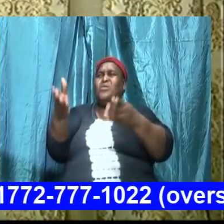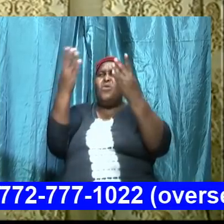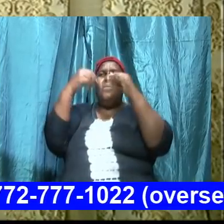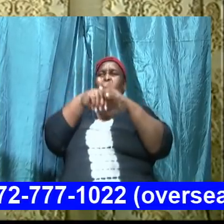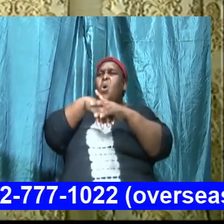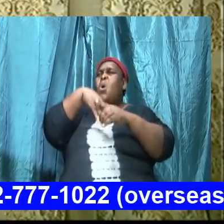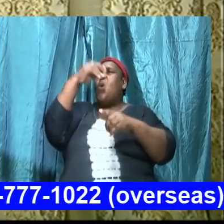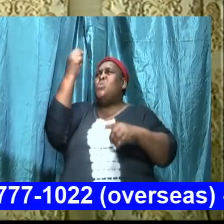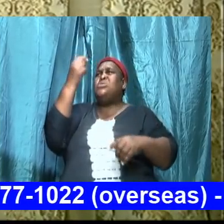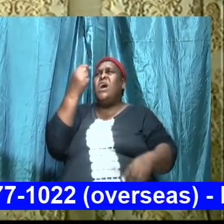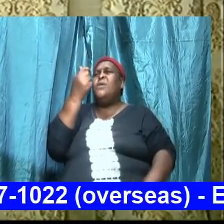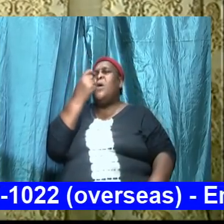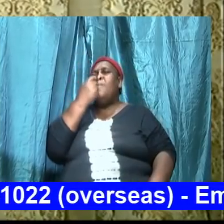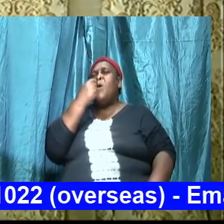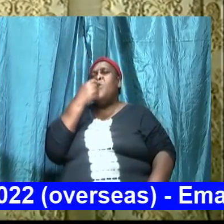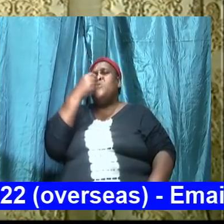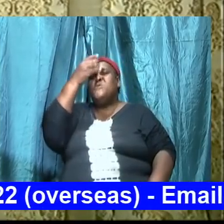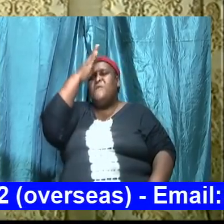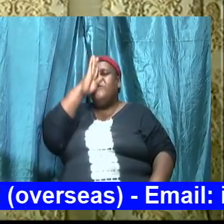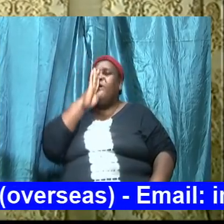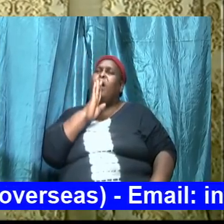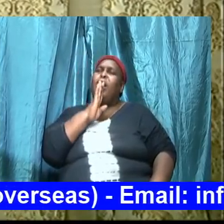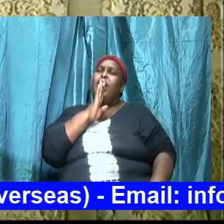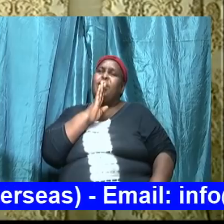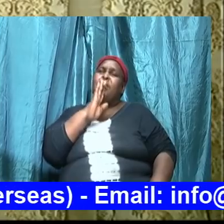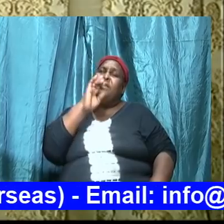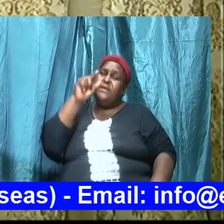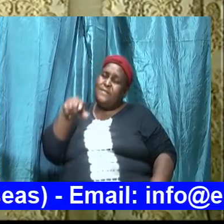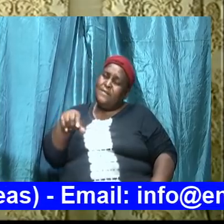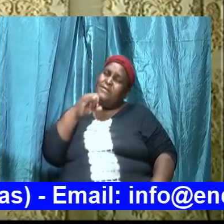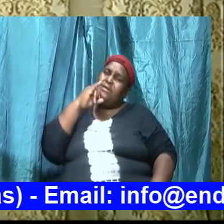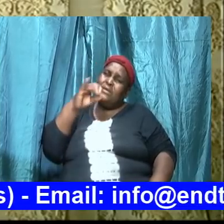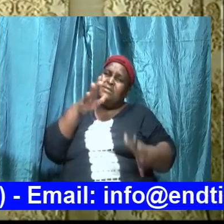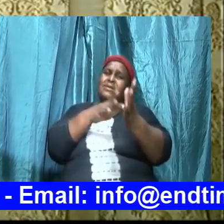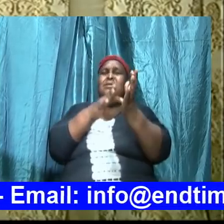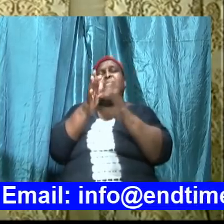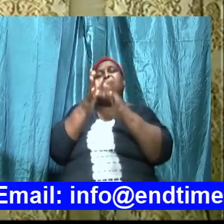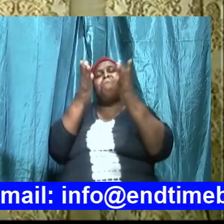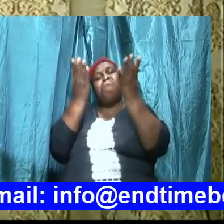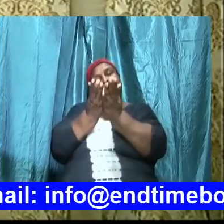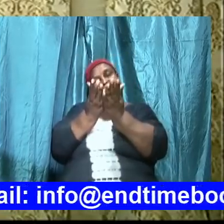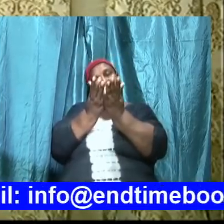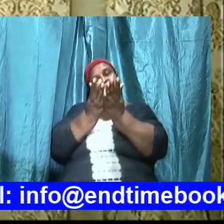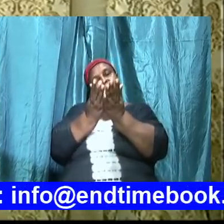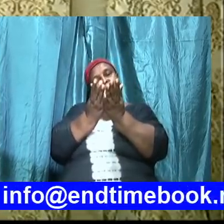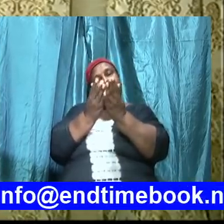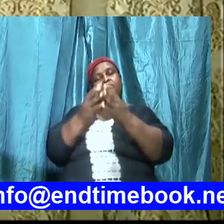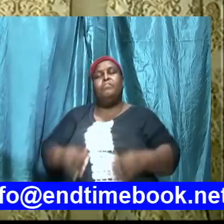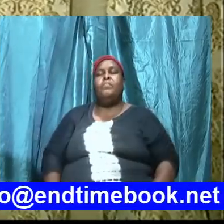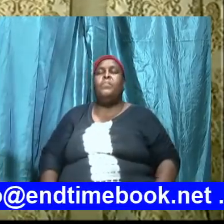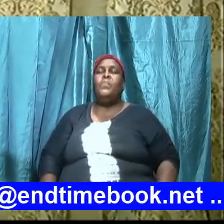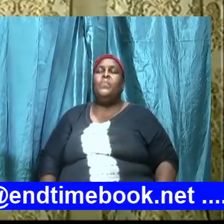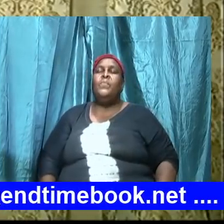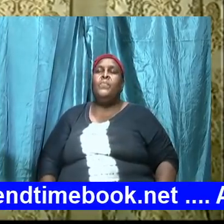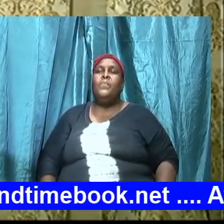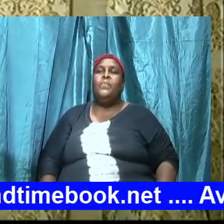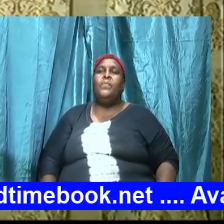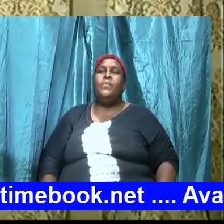almighty God this is the bible remember recall